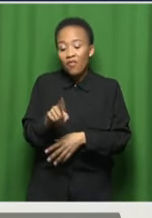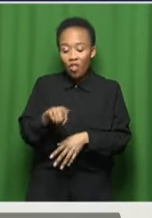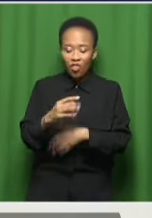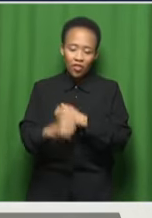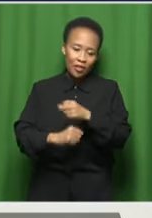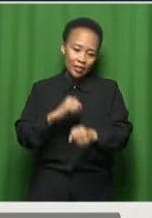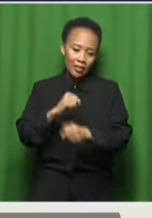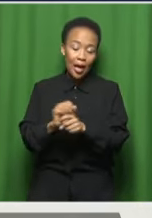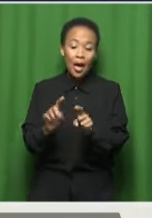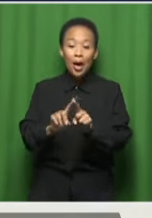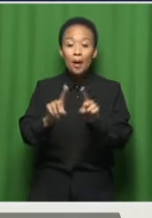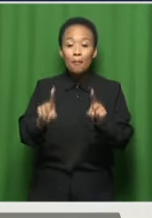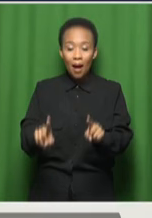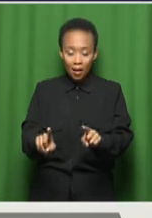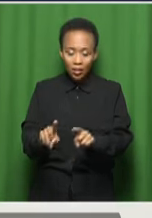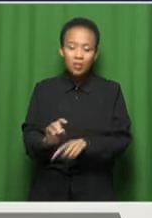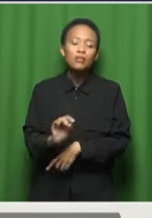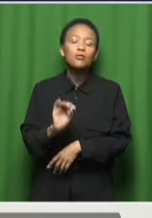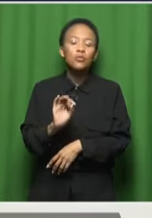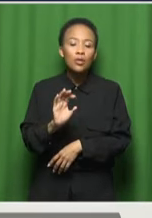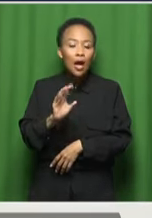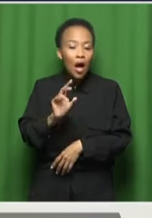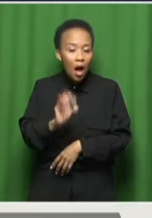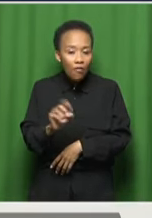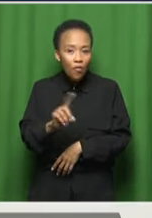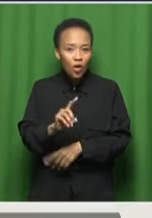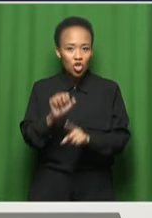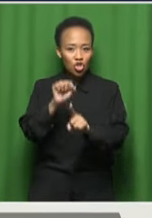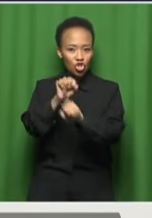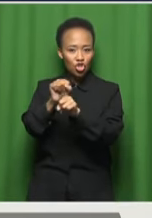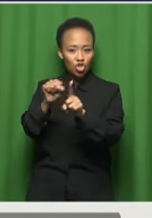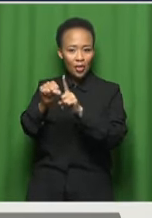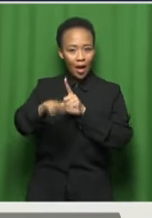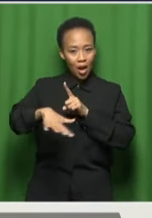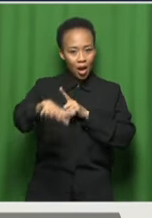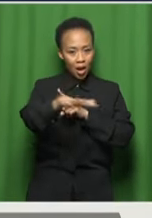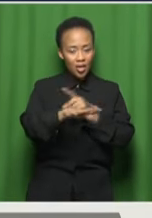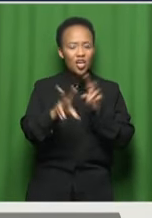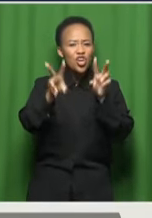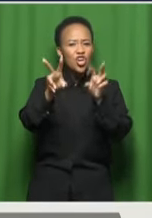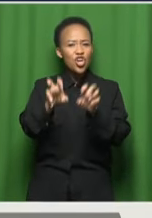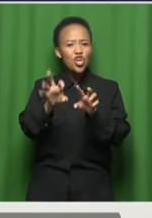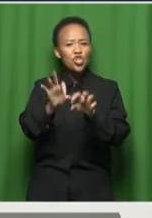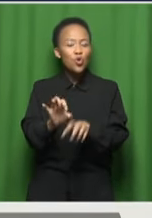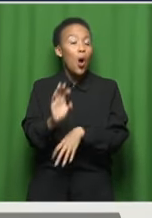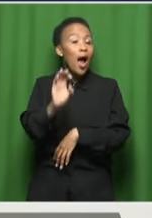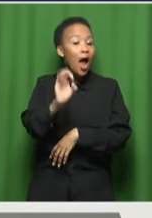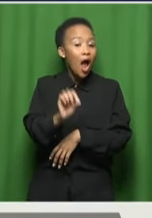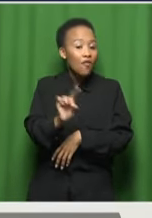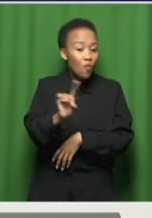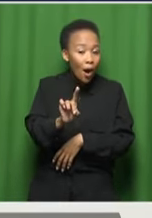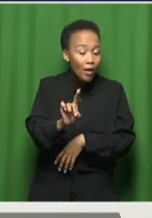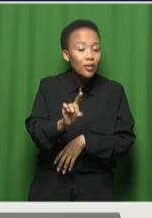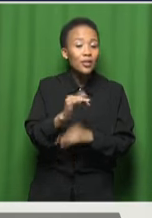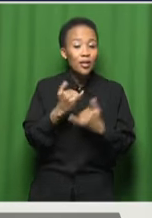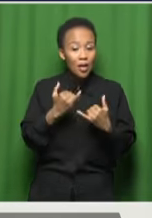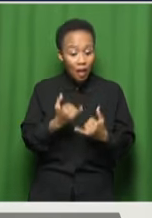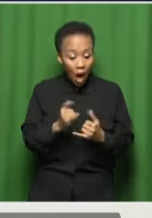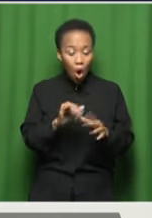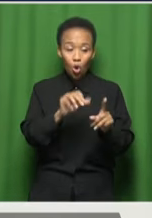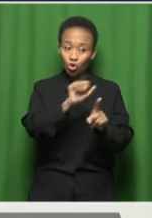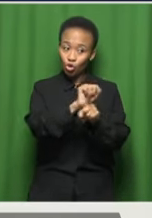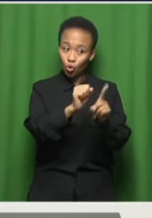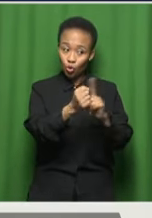that says these are the societal issues that we are faced with. But in essence, those actually have a linkage to our history